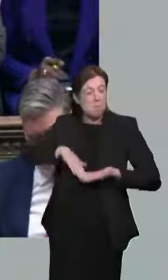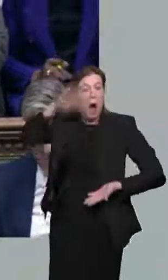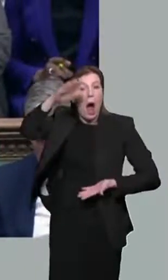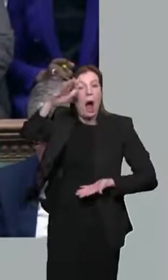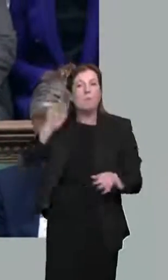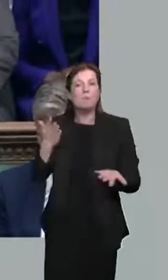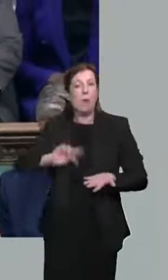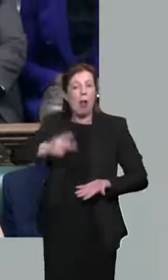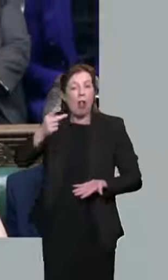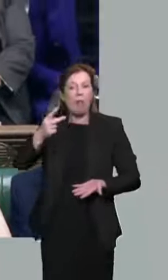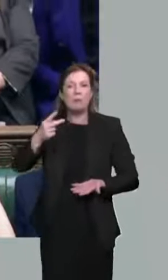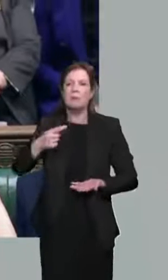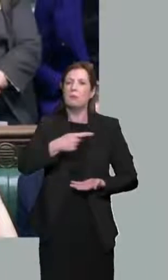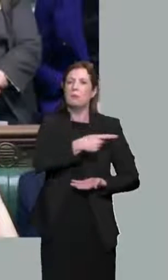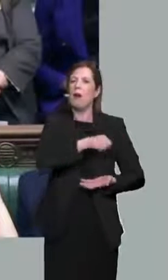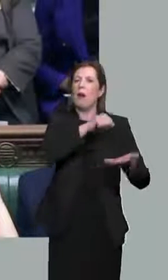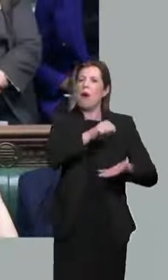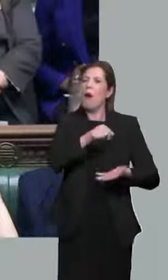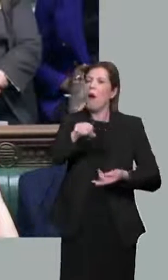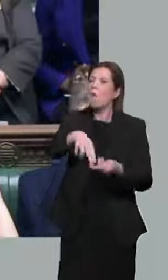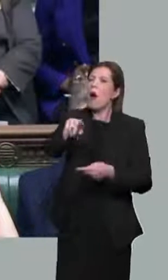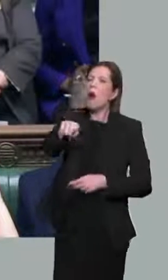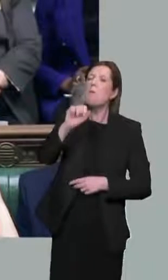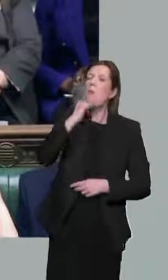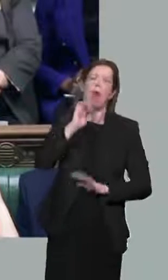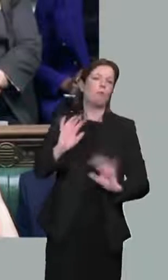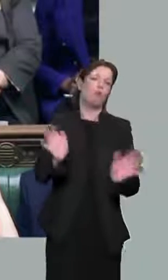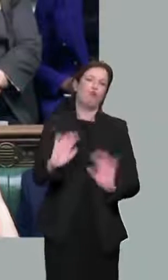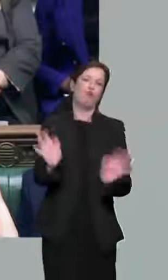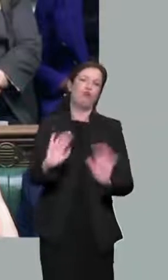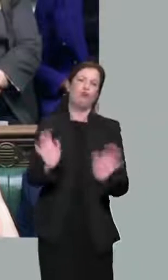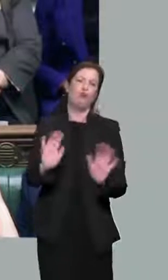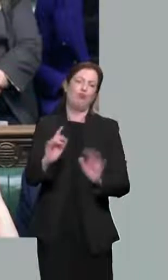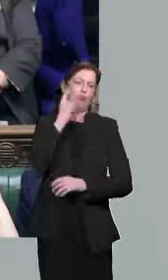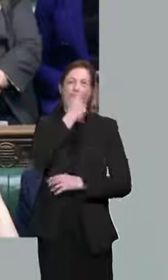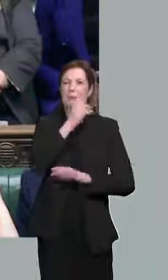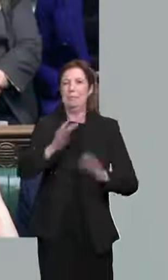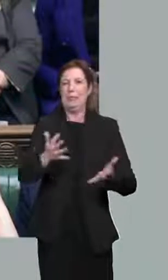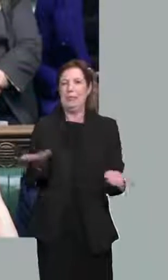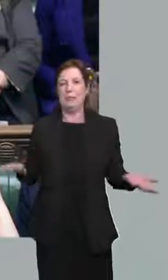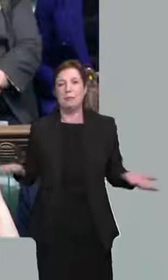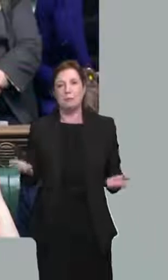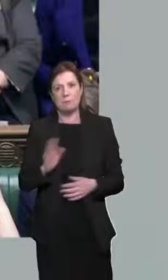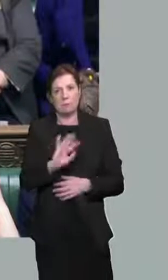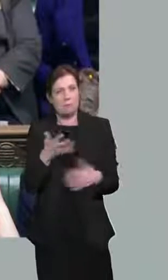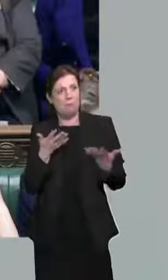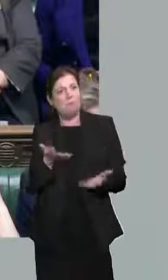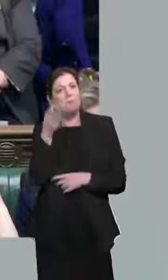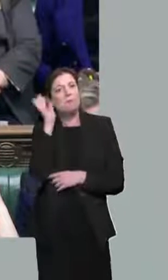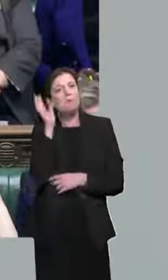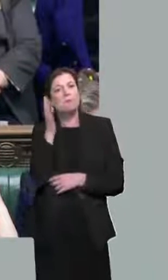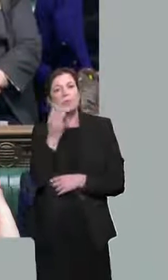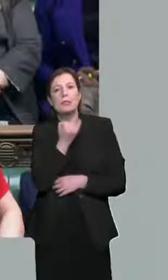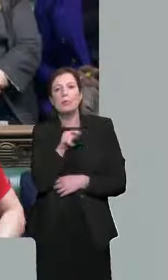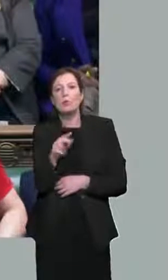said that fears of inflation were unfounded. Today, we learn that inflation has reached 6